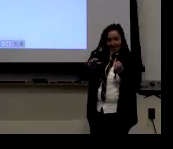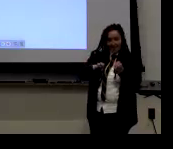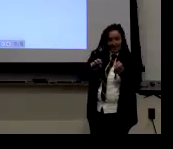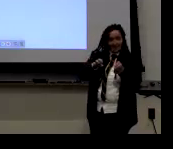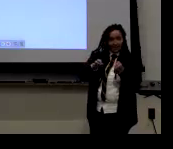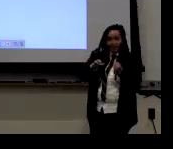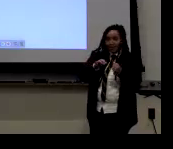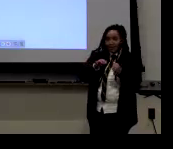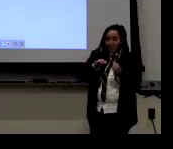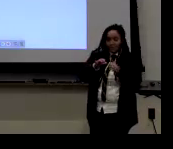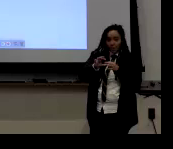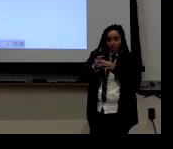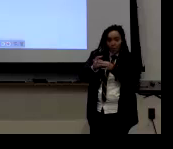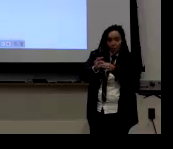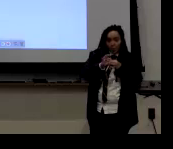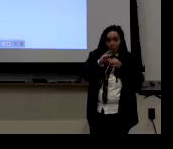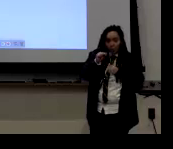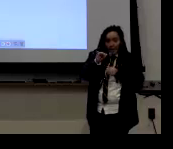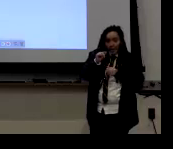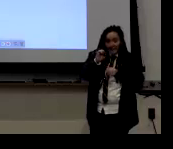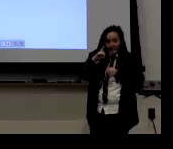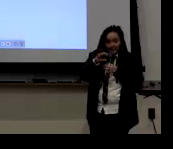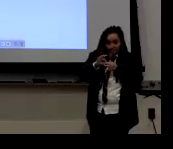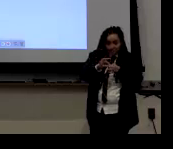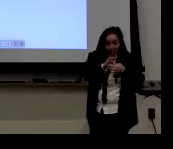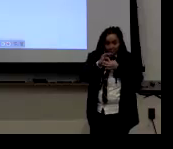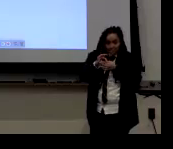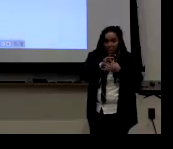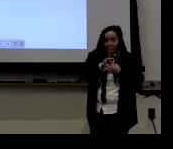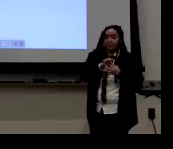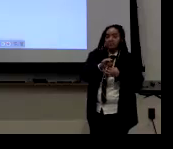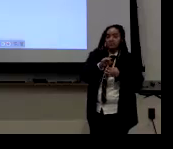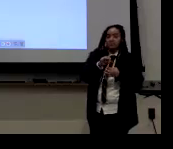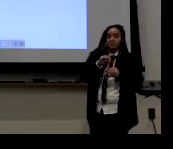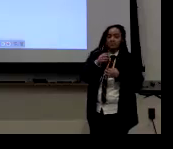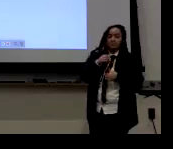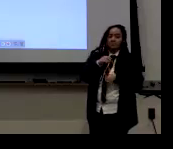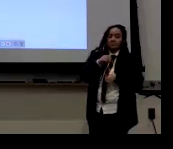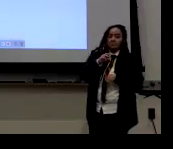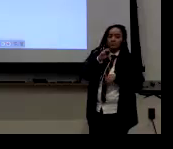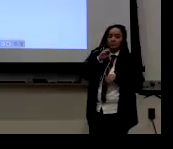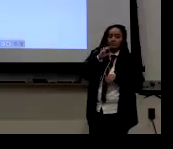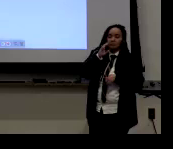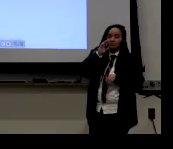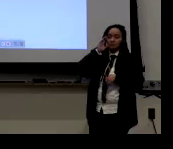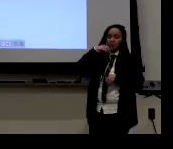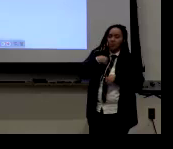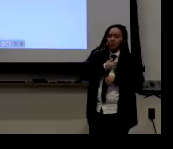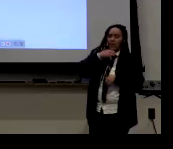Because, you know, they're finally showing their signing style. And there's a, there's a unity there.